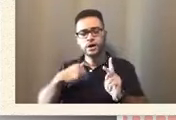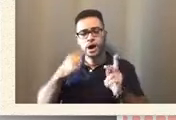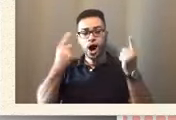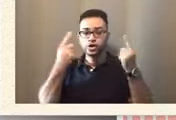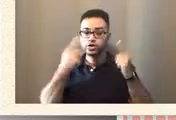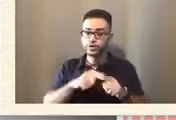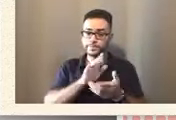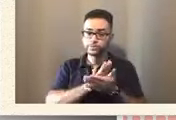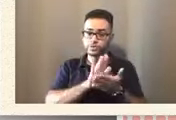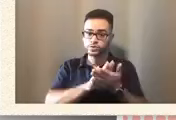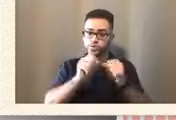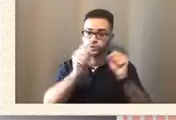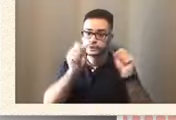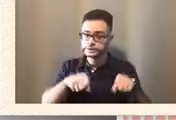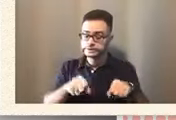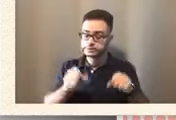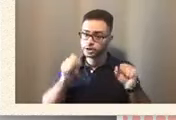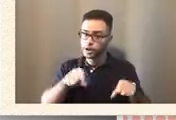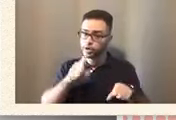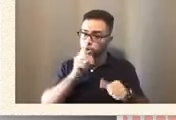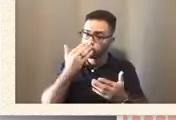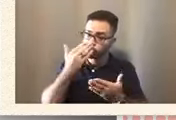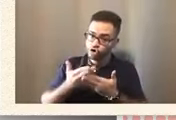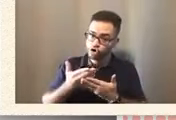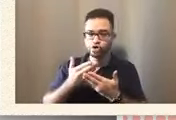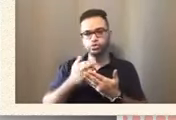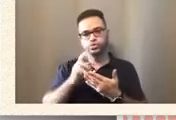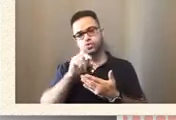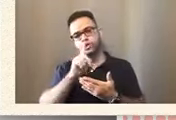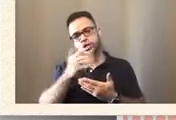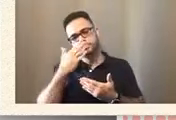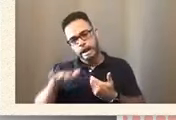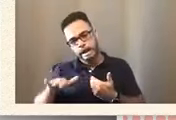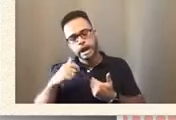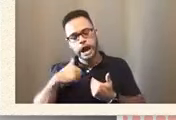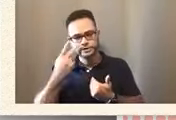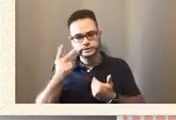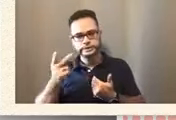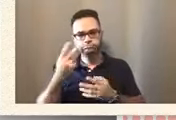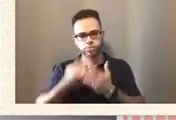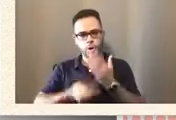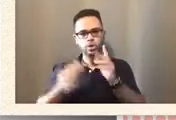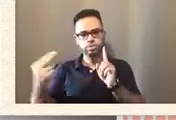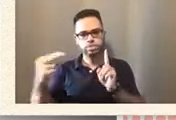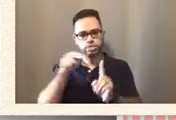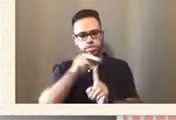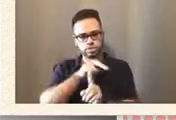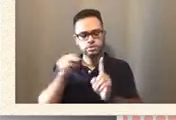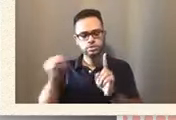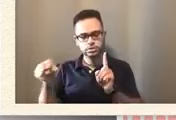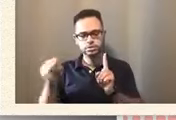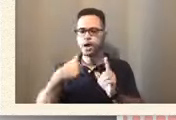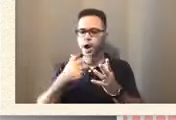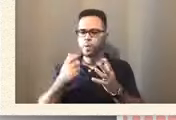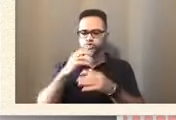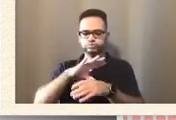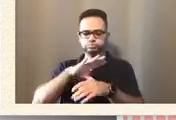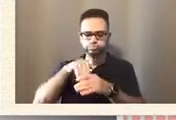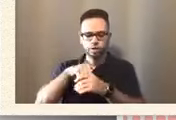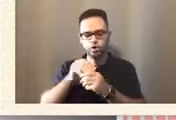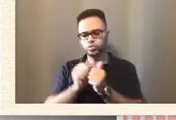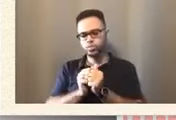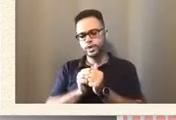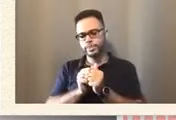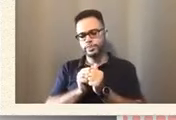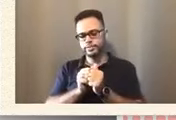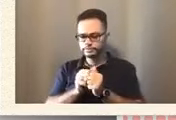very good and very bad, and I've seen both sides. And so I just want to be a part of the difference and help get these kids where